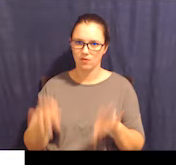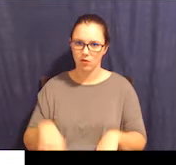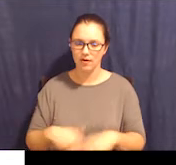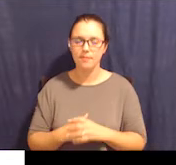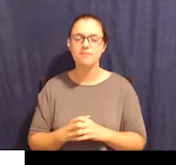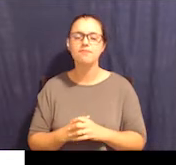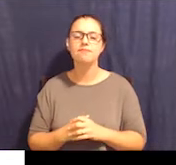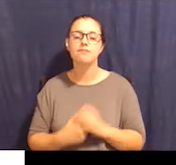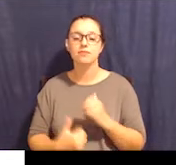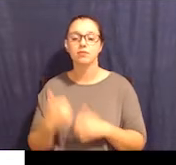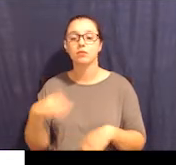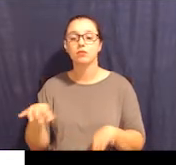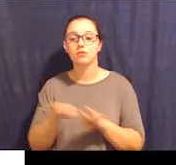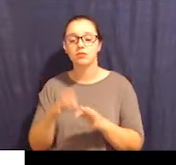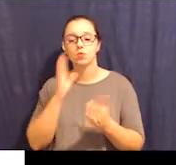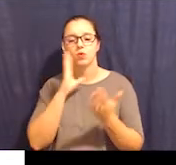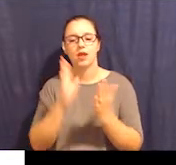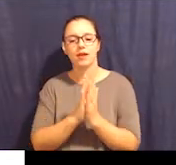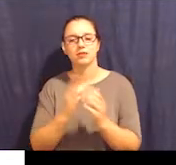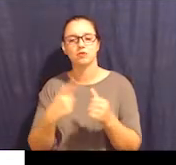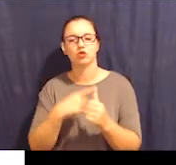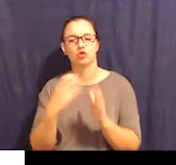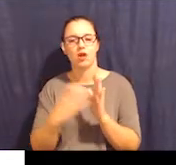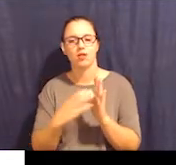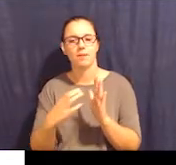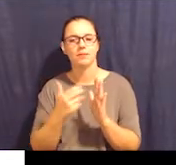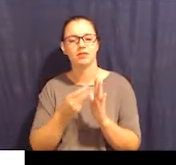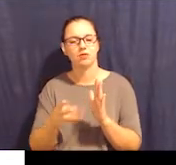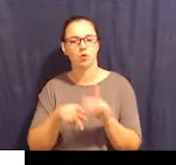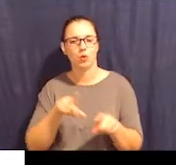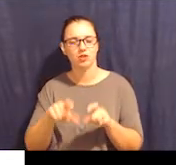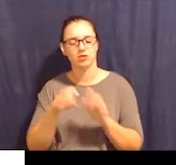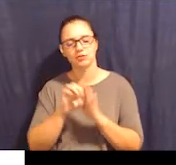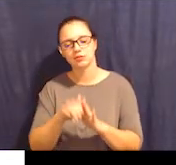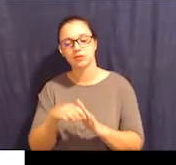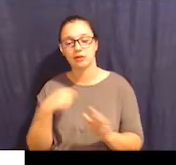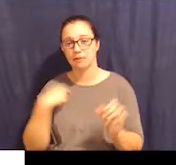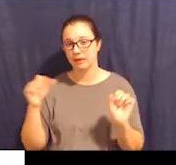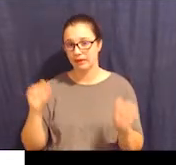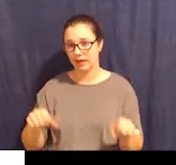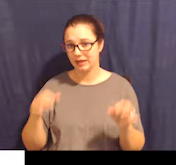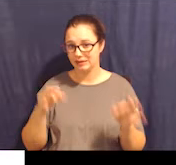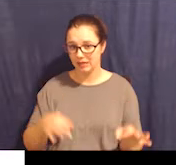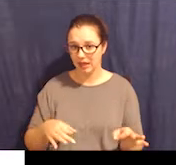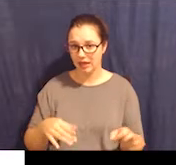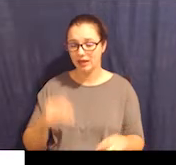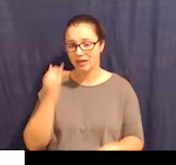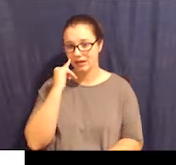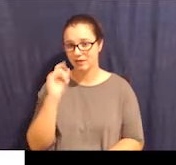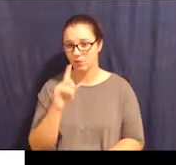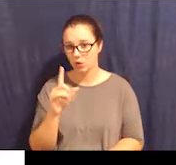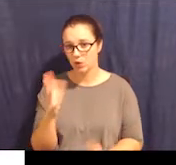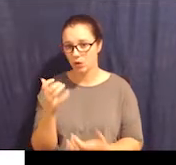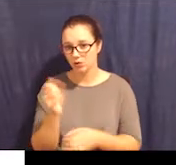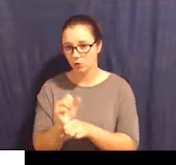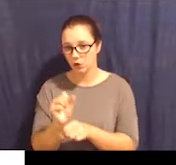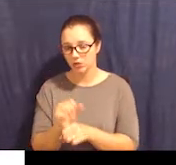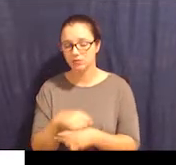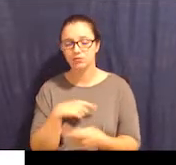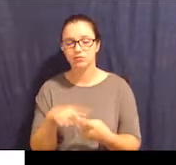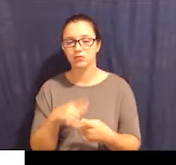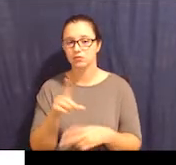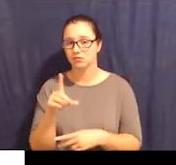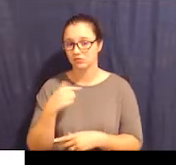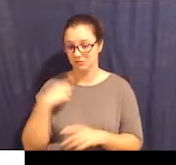And then the most important is it asks in the first column a series of questions like, can I decide if or where I want to work?